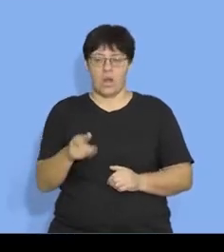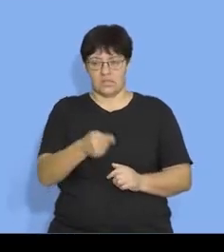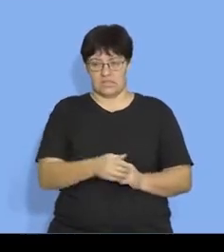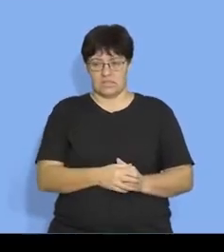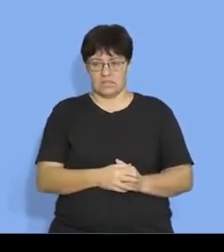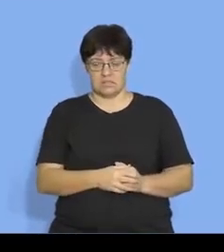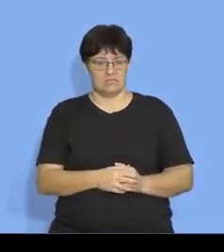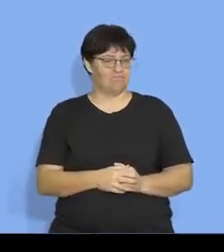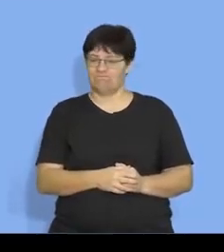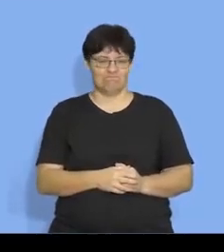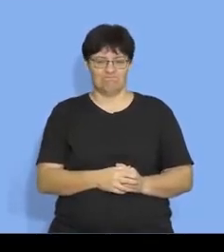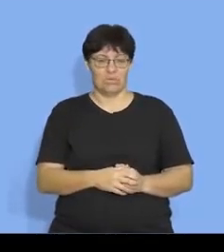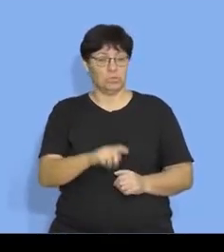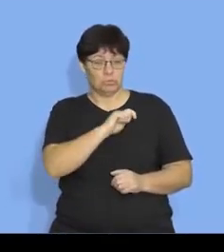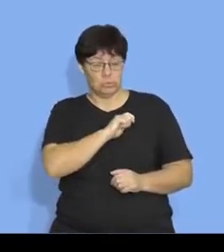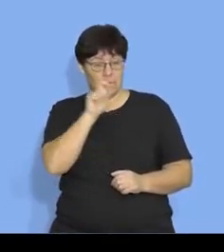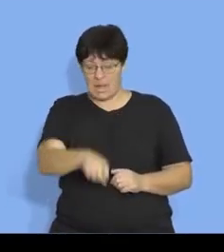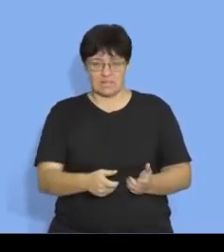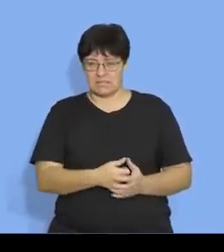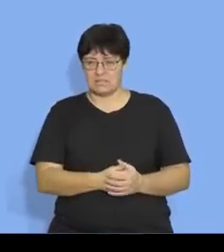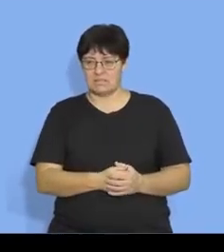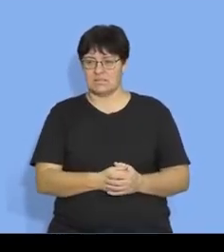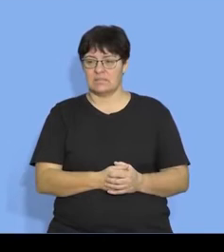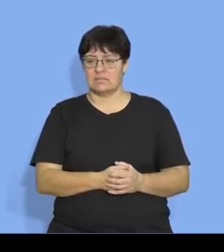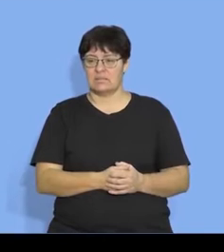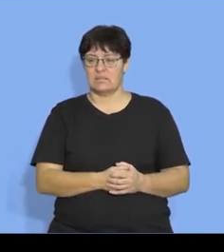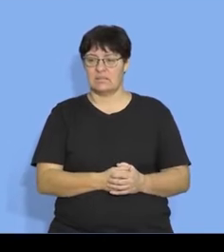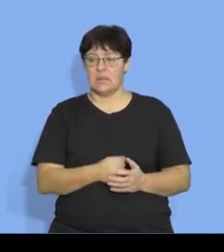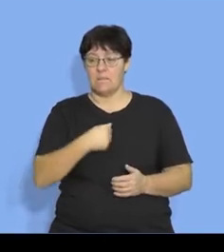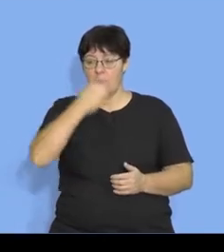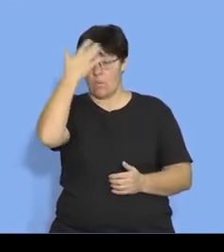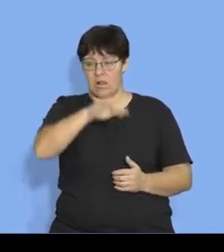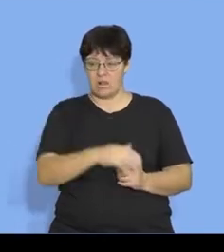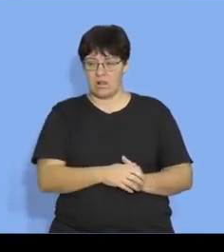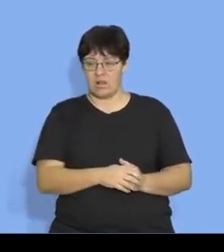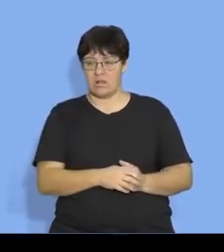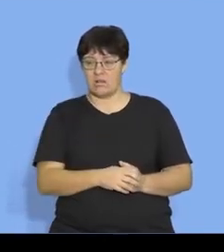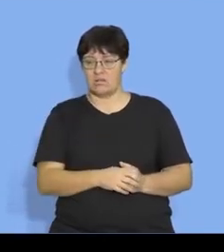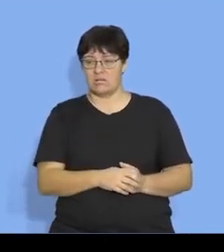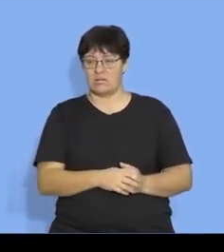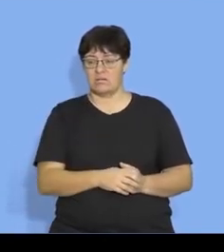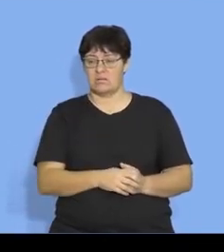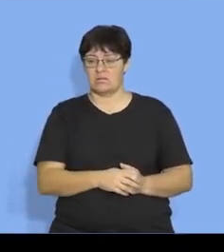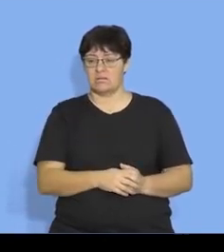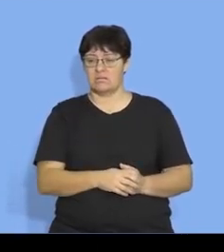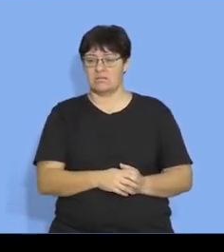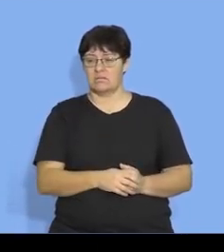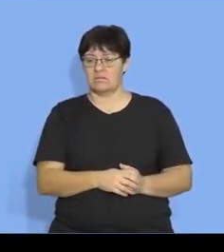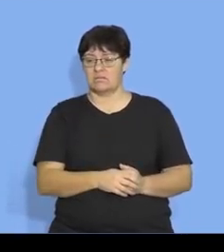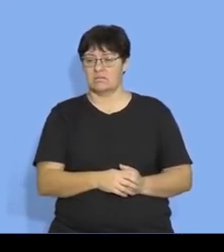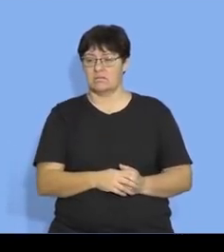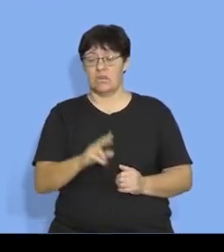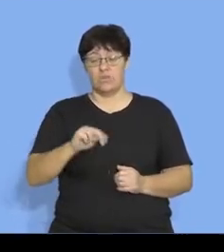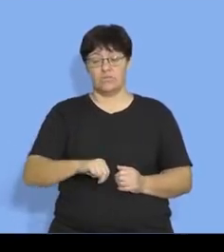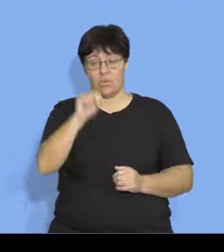but it doesn't have to be and i've done this deliberately so i know from this map all right